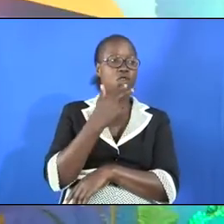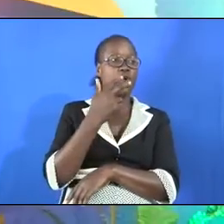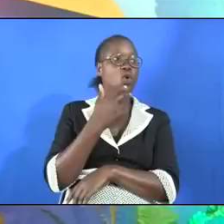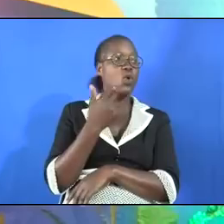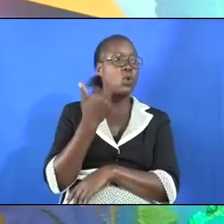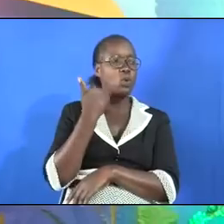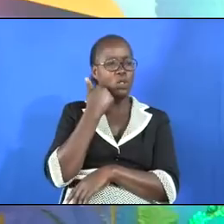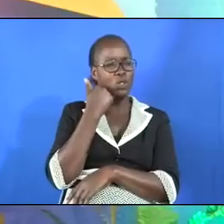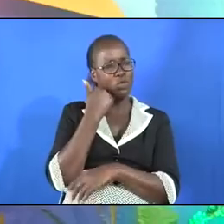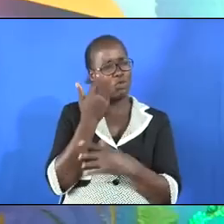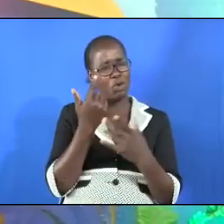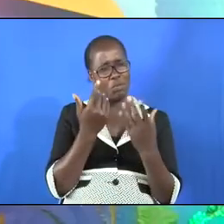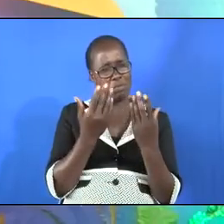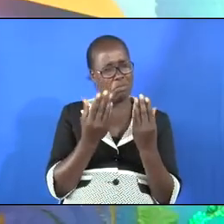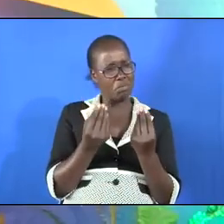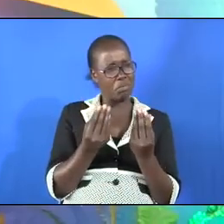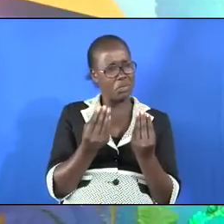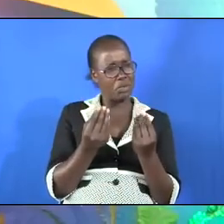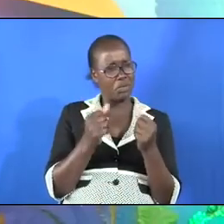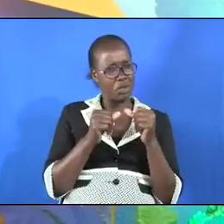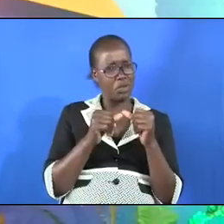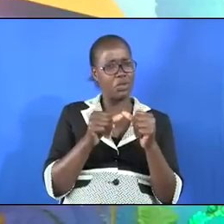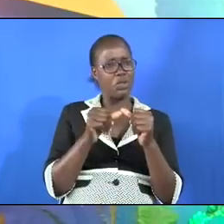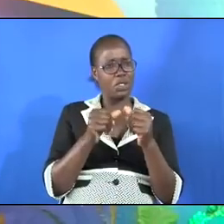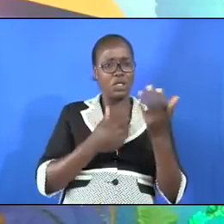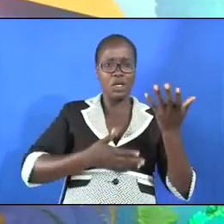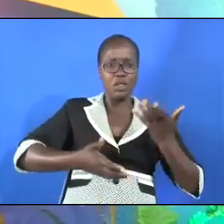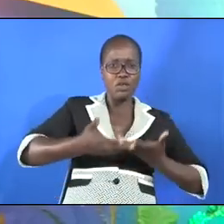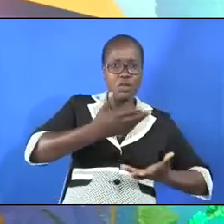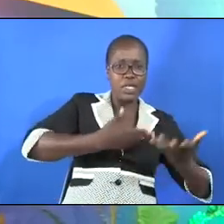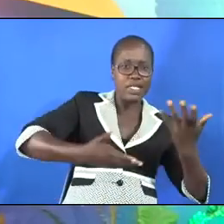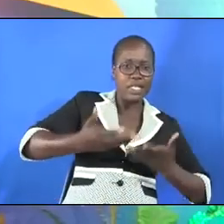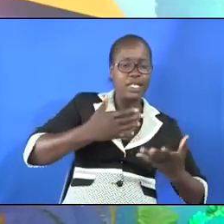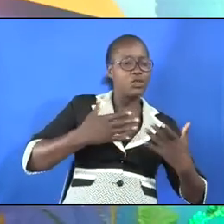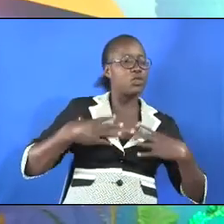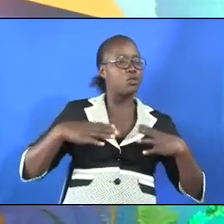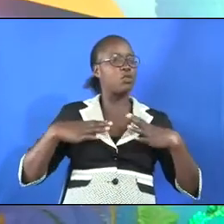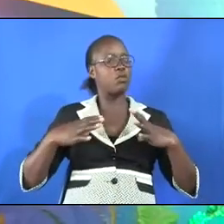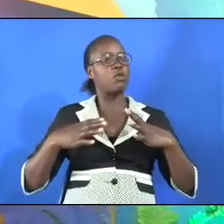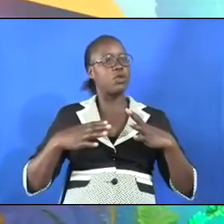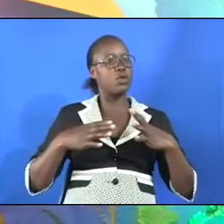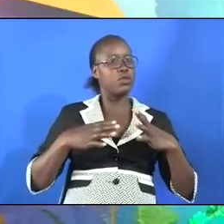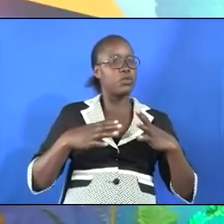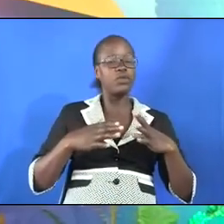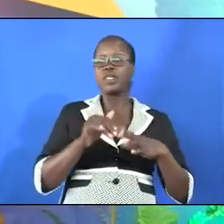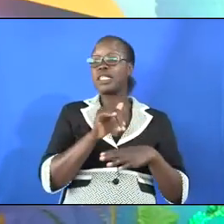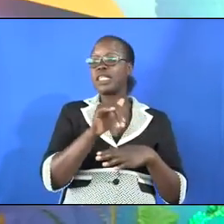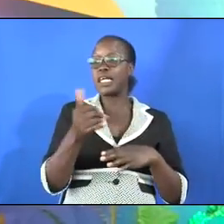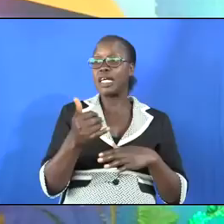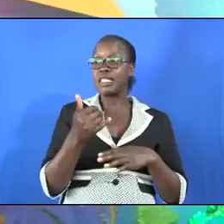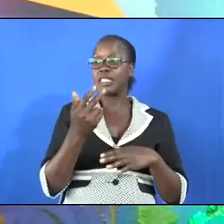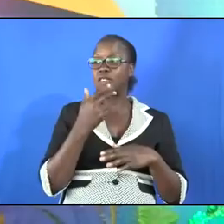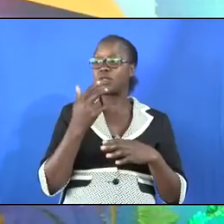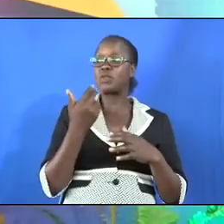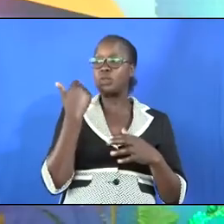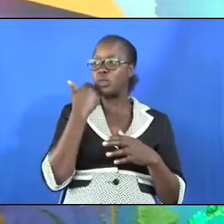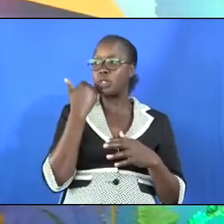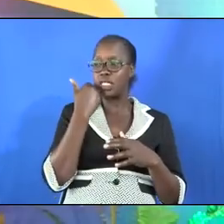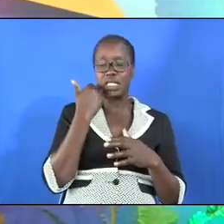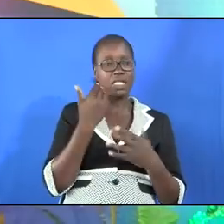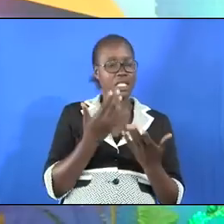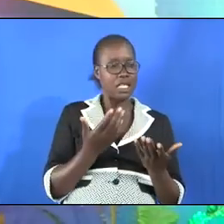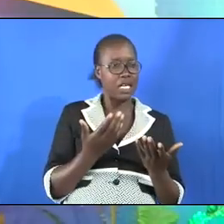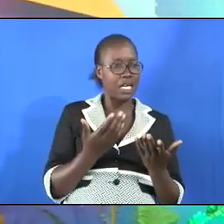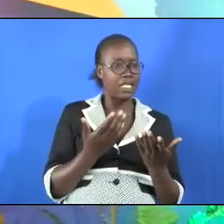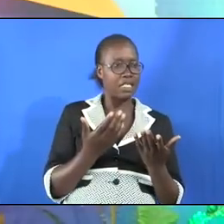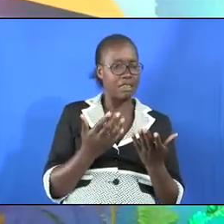from a mild form of it and could continue to mingle a little bit with the people. There are those ones who suffered from a very serious